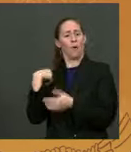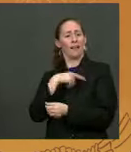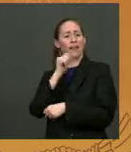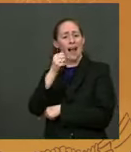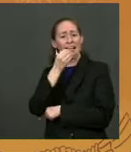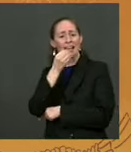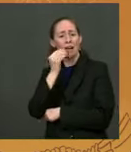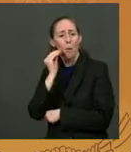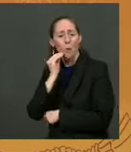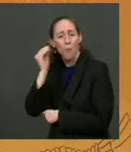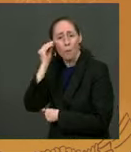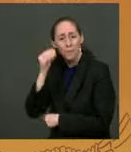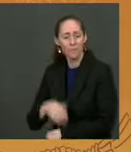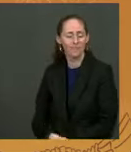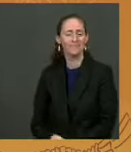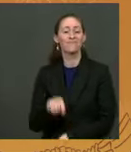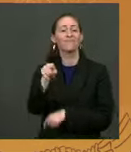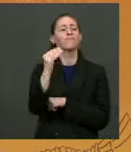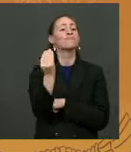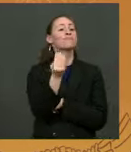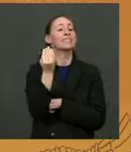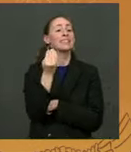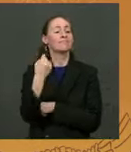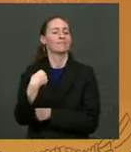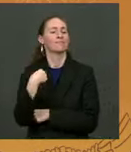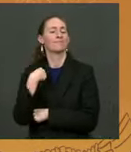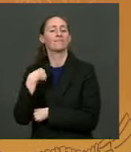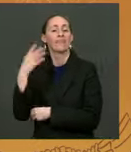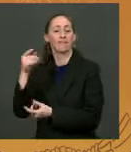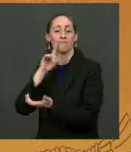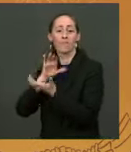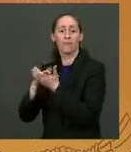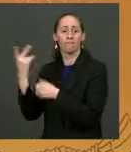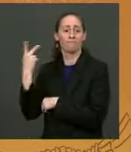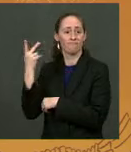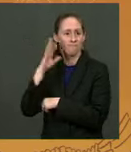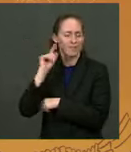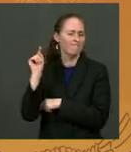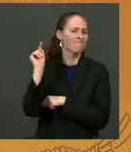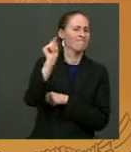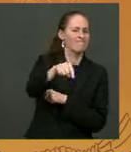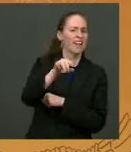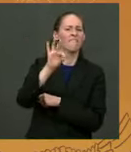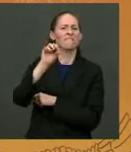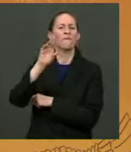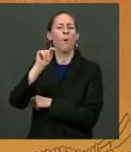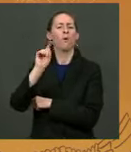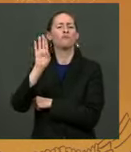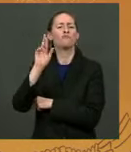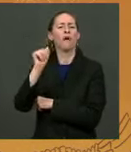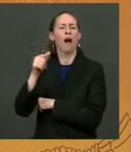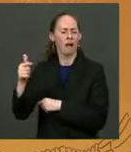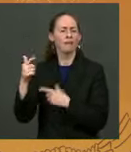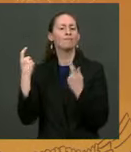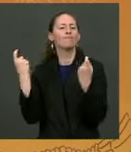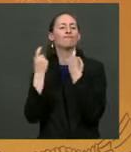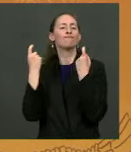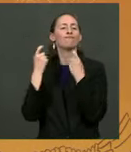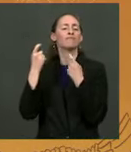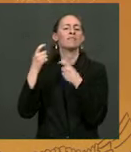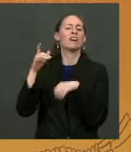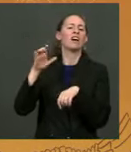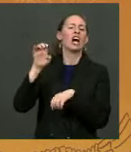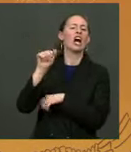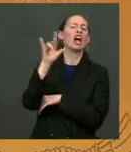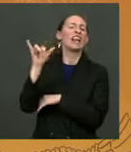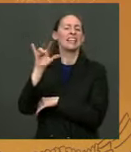I will be traveling to Fort Bragg, North Carolina, for an early Thanksgiving with the troops and their fam- and their military families. We'll be able to show